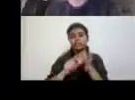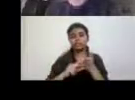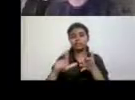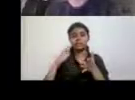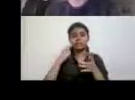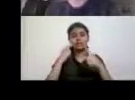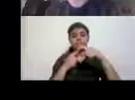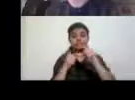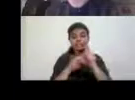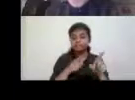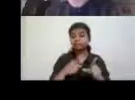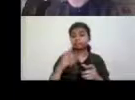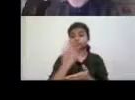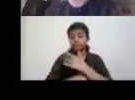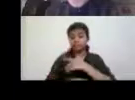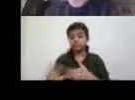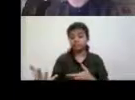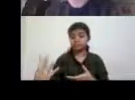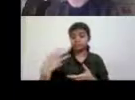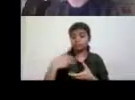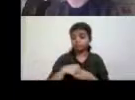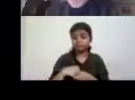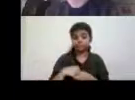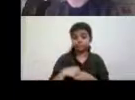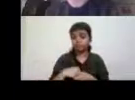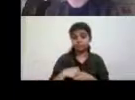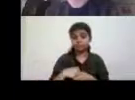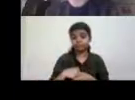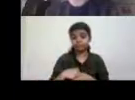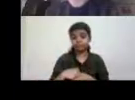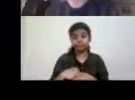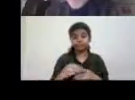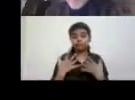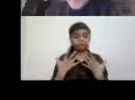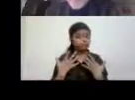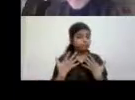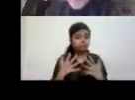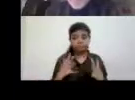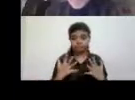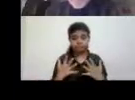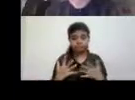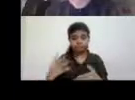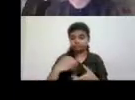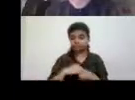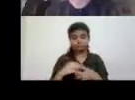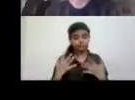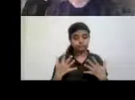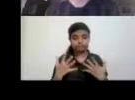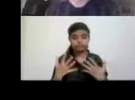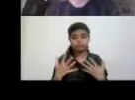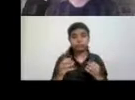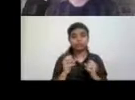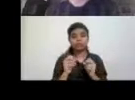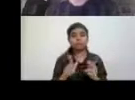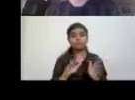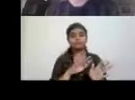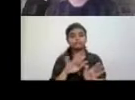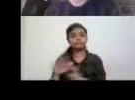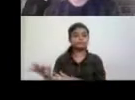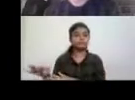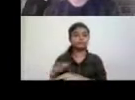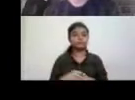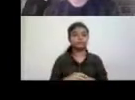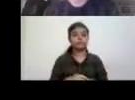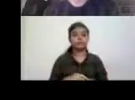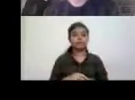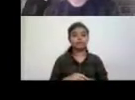get included in, uh, in intersectionality often enough. And I'll just leave it at that. Um, we're